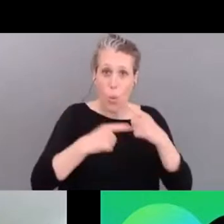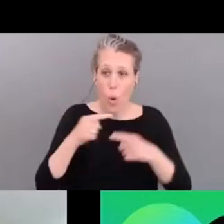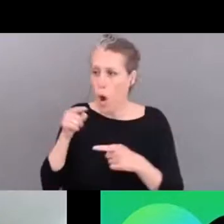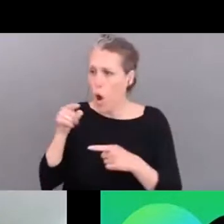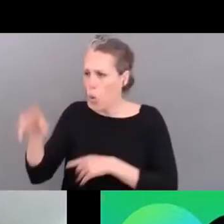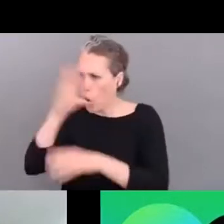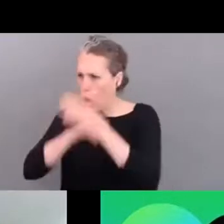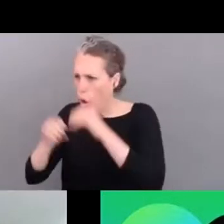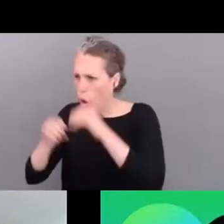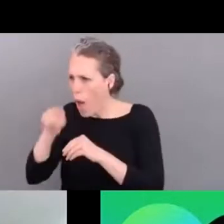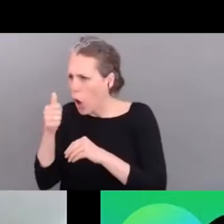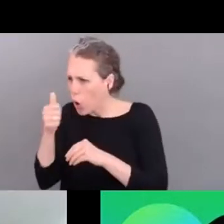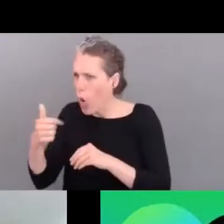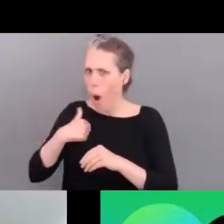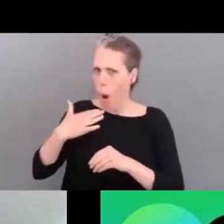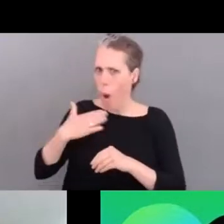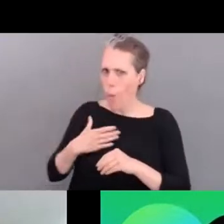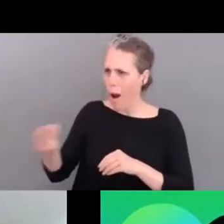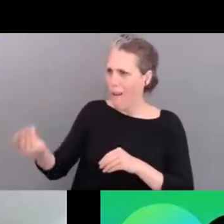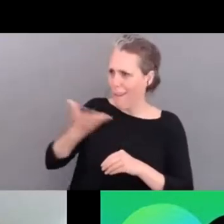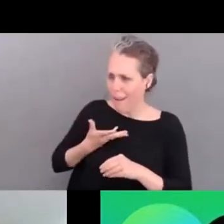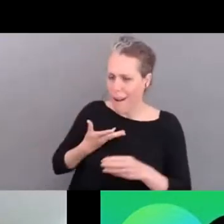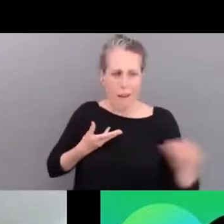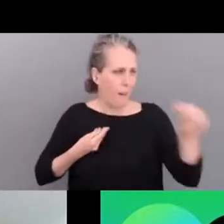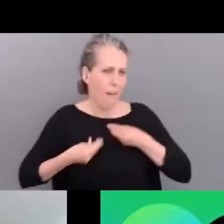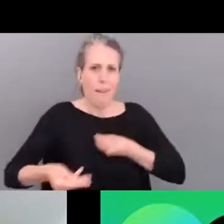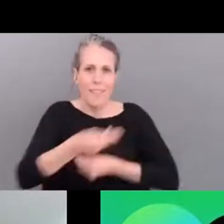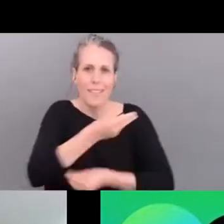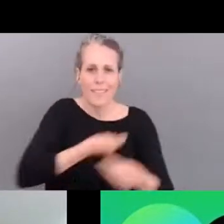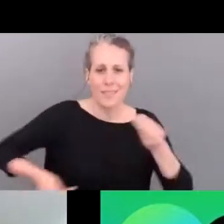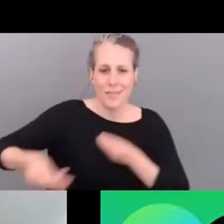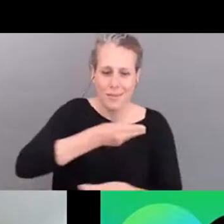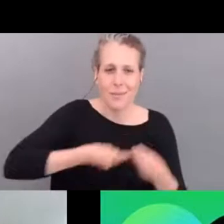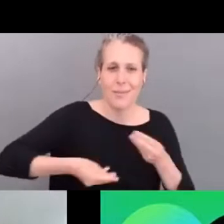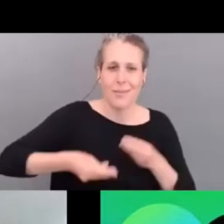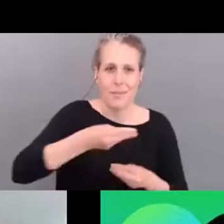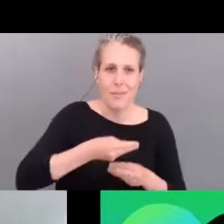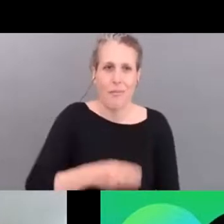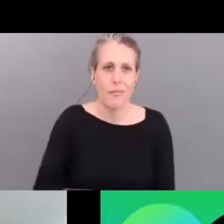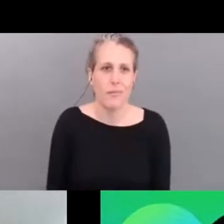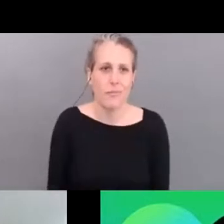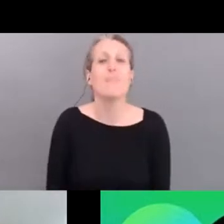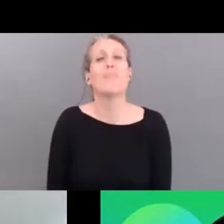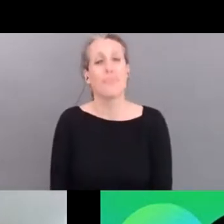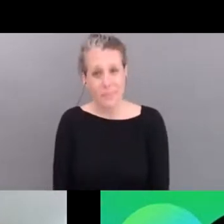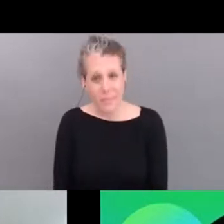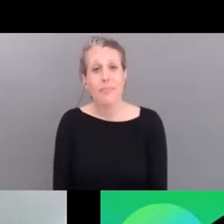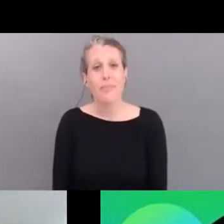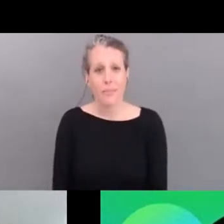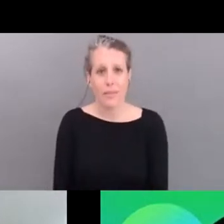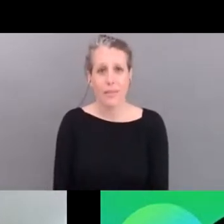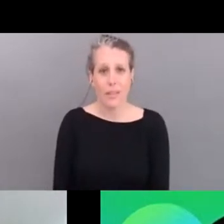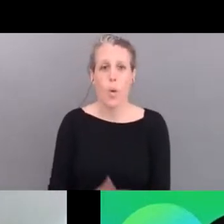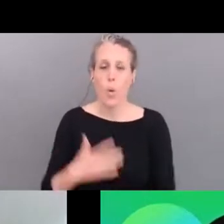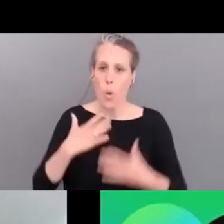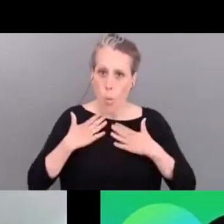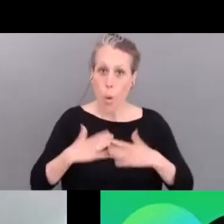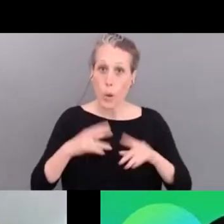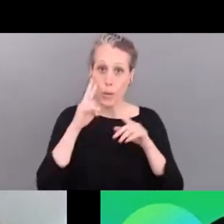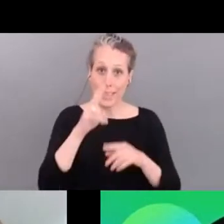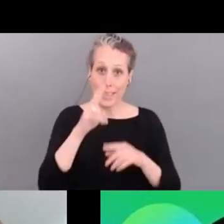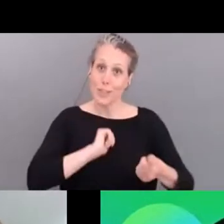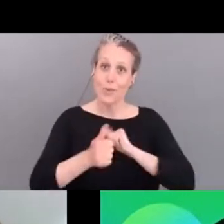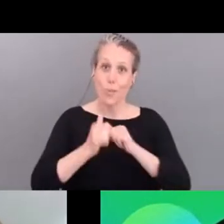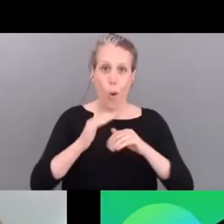initiatives yeah because we definitely have to have to show the way to to make sport um greener yana